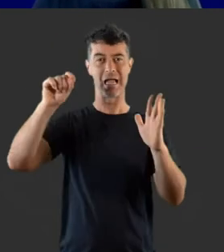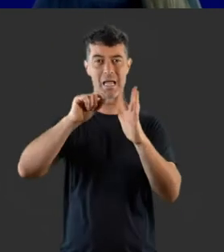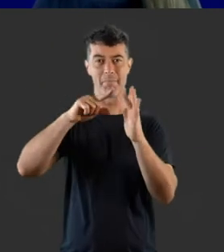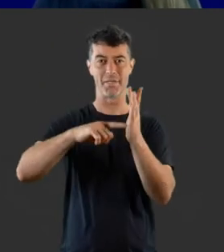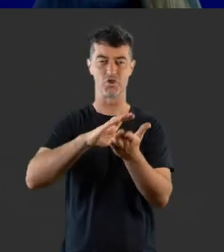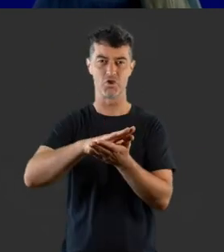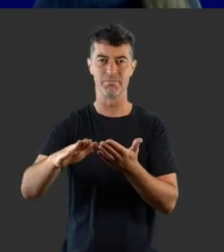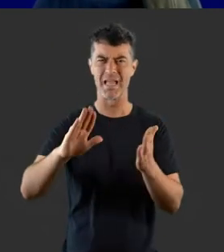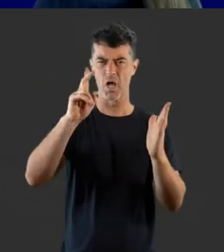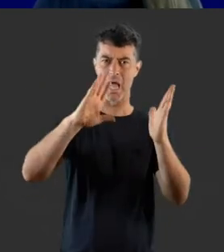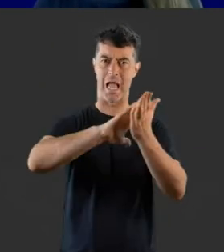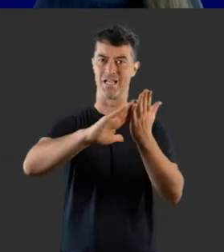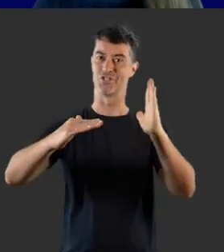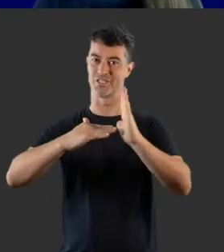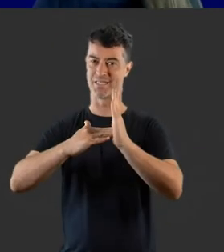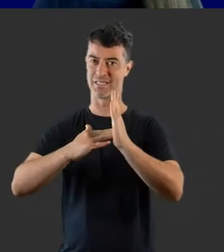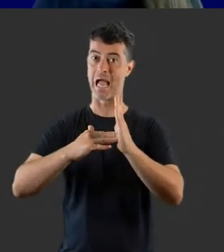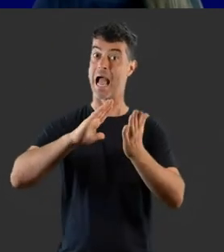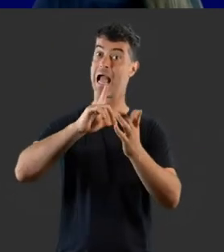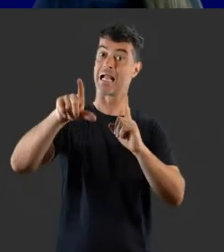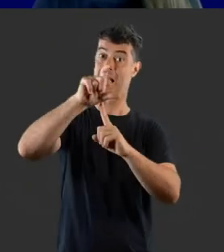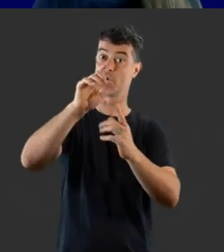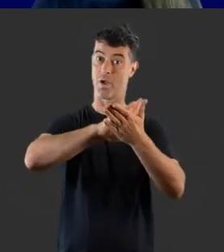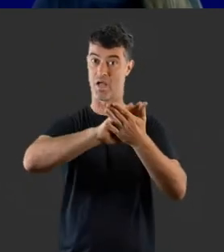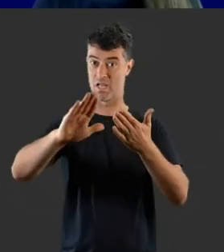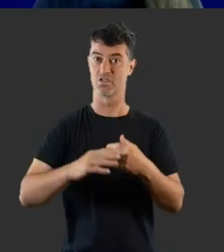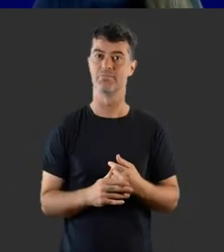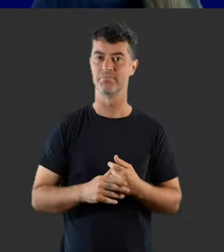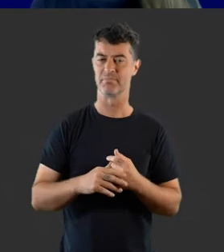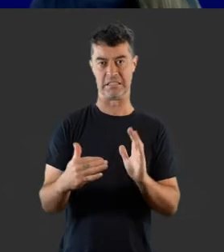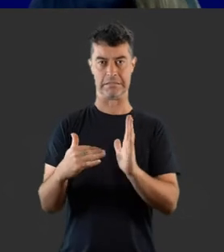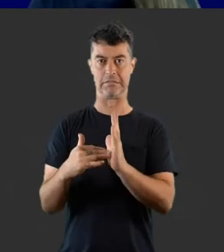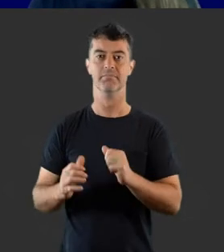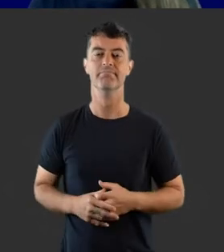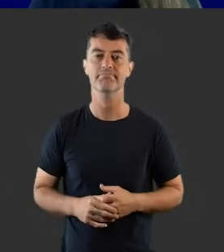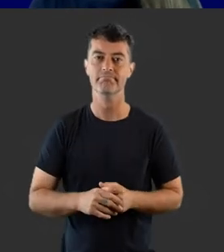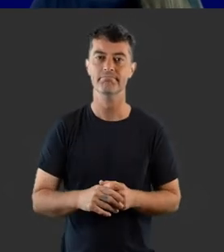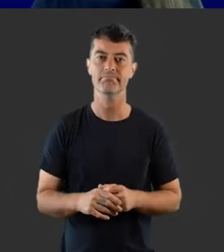graph is the pitch, measured in hertz, abbreviated to capital H, Z.